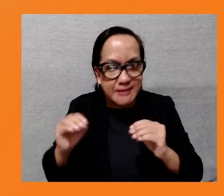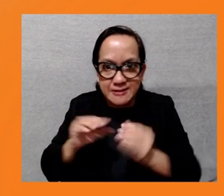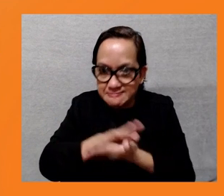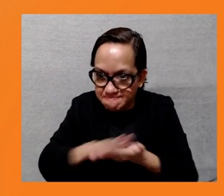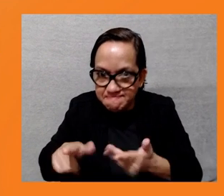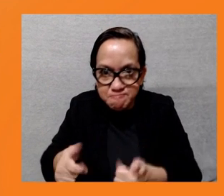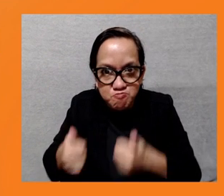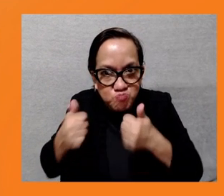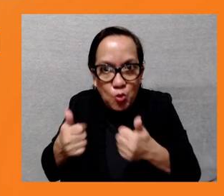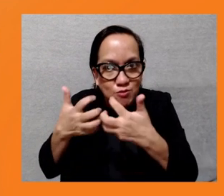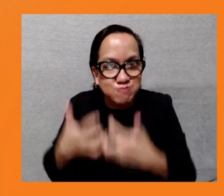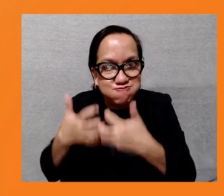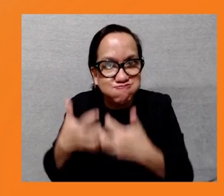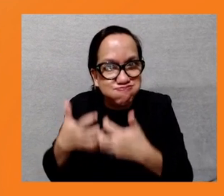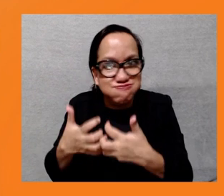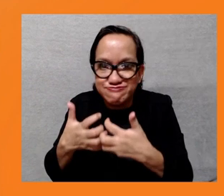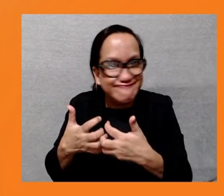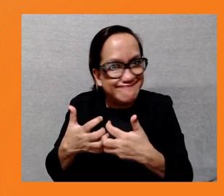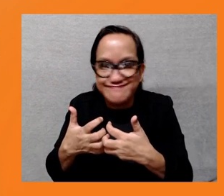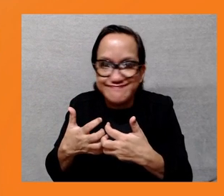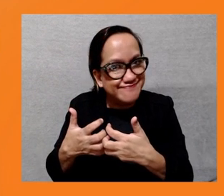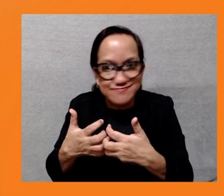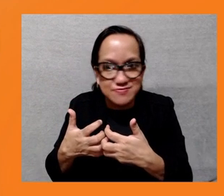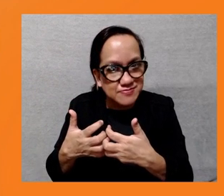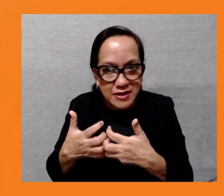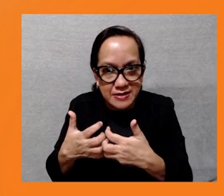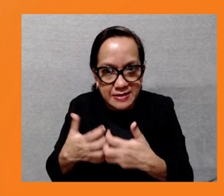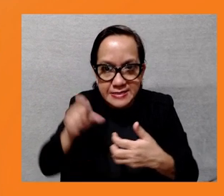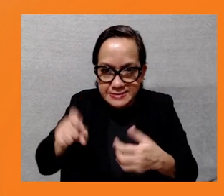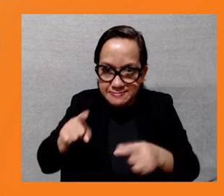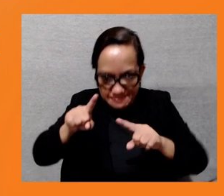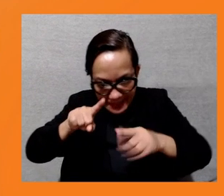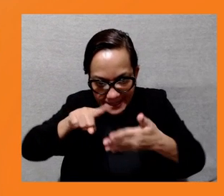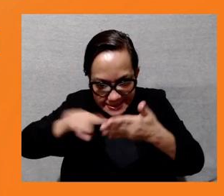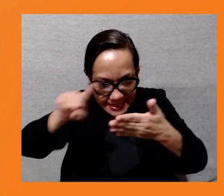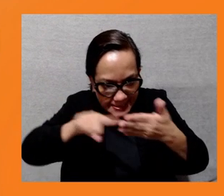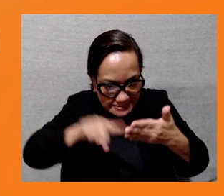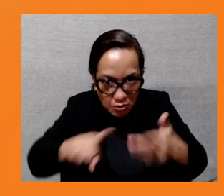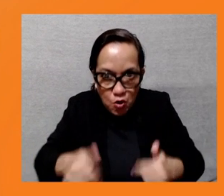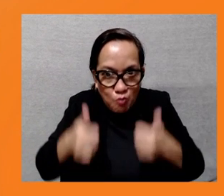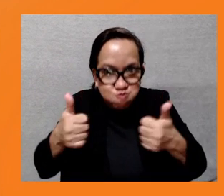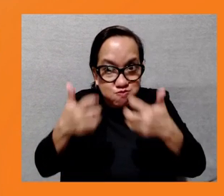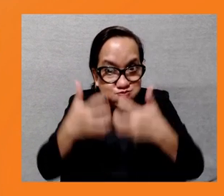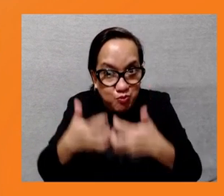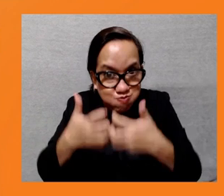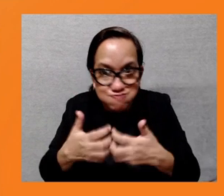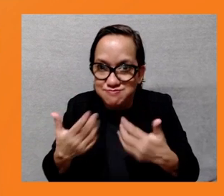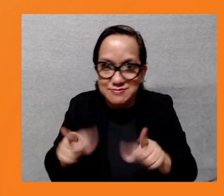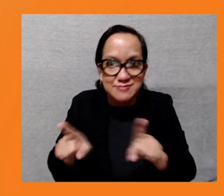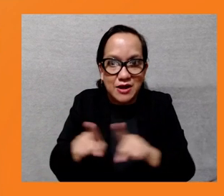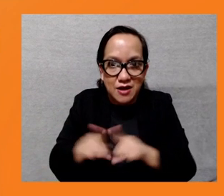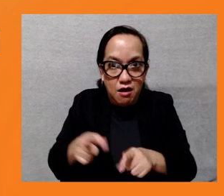appropriate. So that certainly needs to be looked at as part of any project design. We're not considering at the moment to have it on